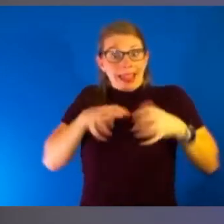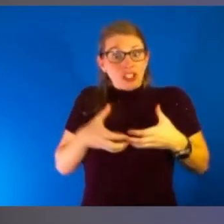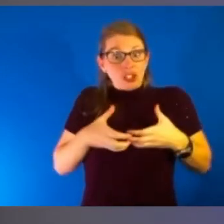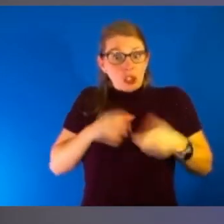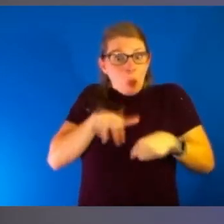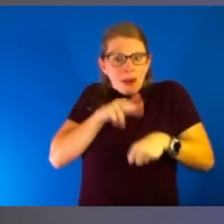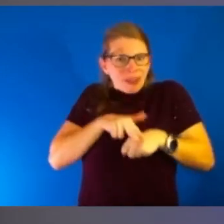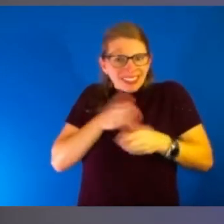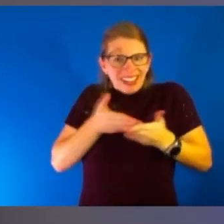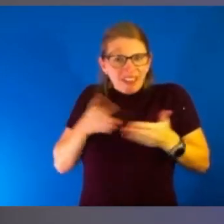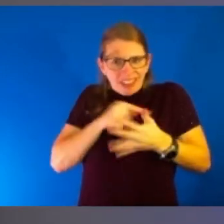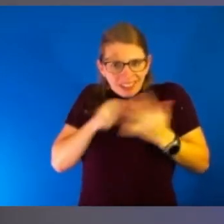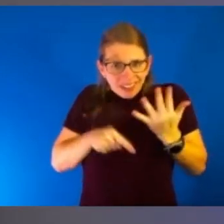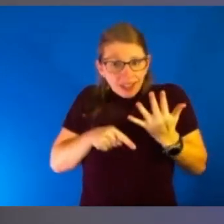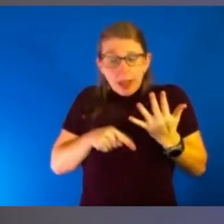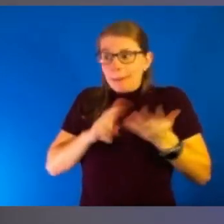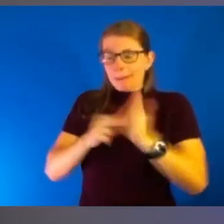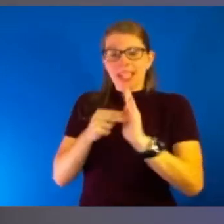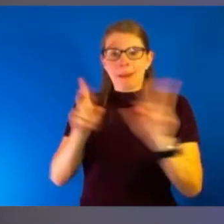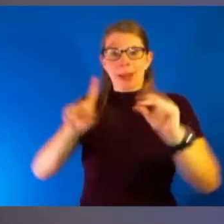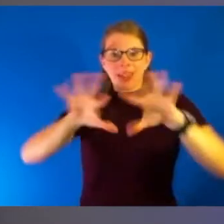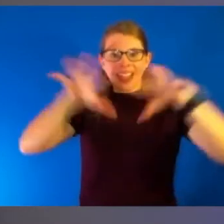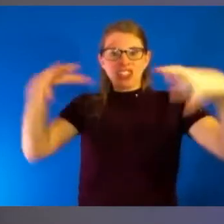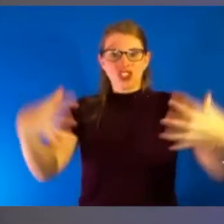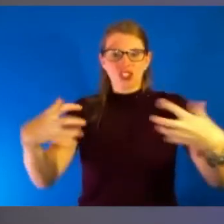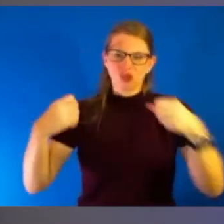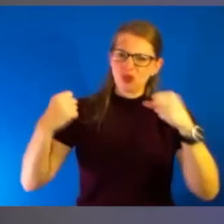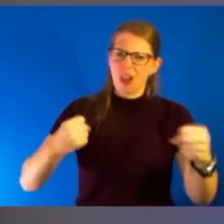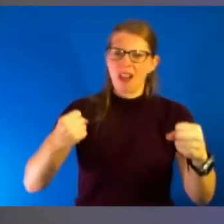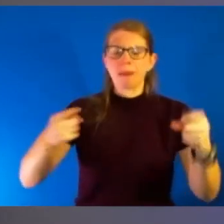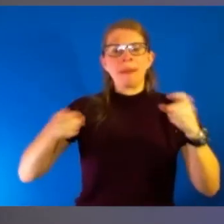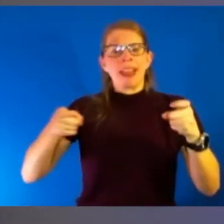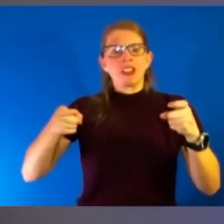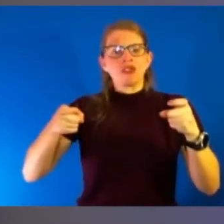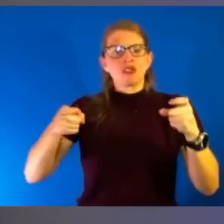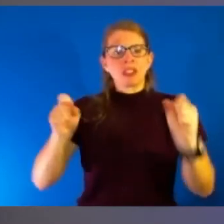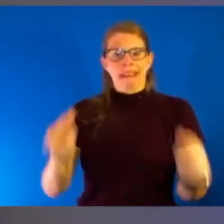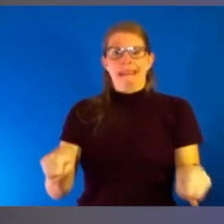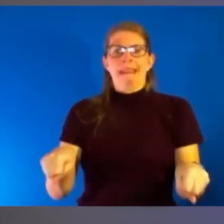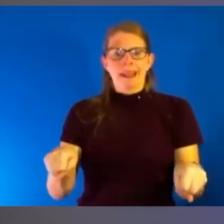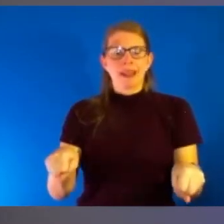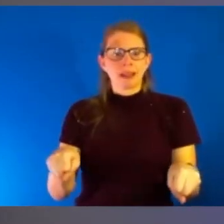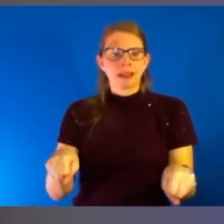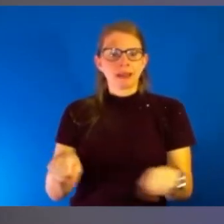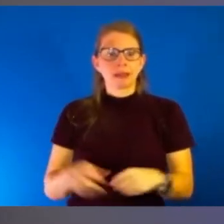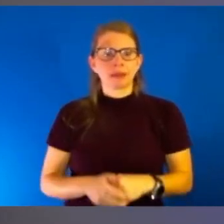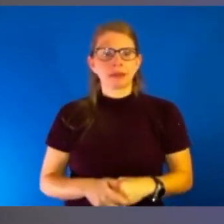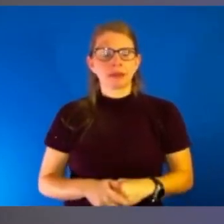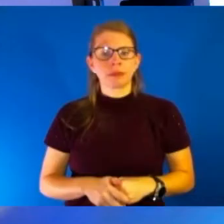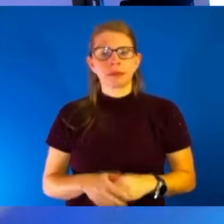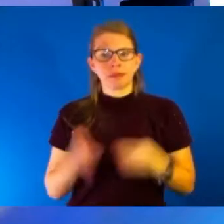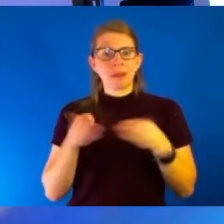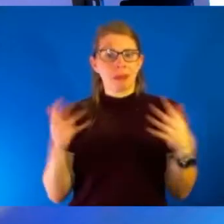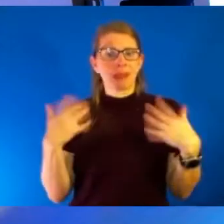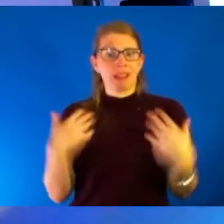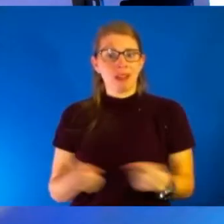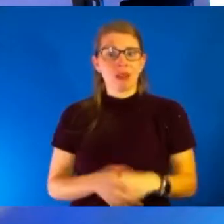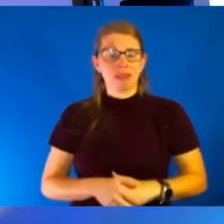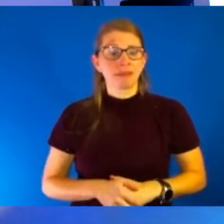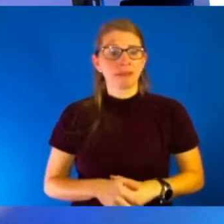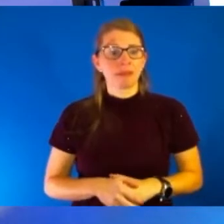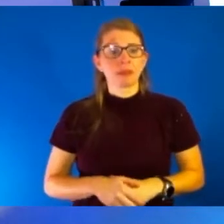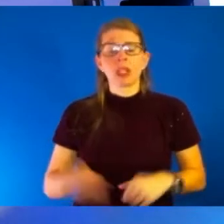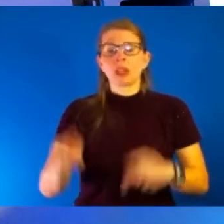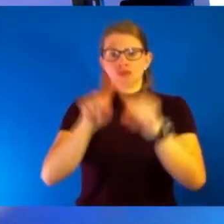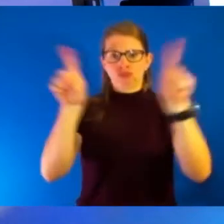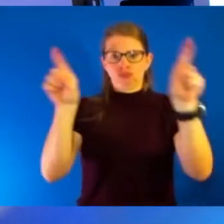the better as a population we're able to manage challenges like COVID-19. So let me ask you a question. You guys have to deal with